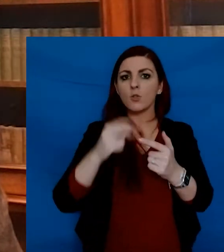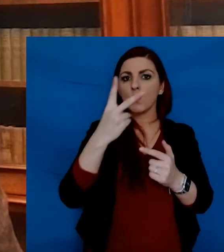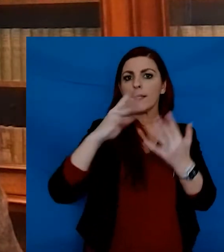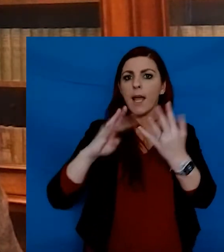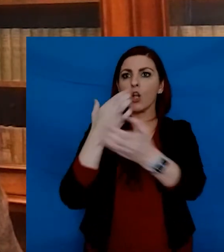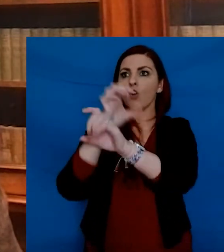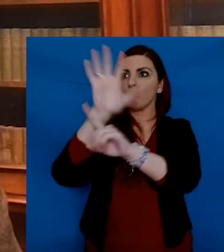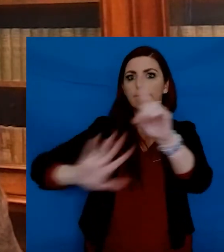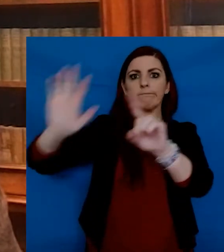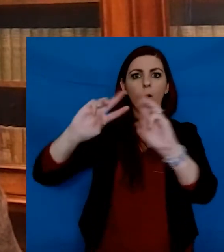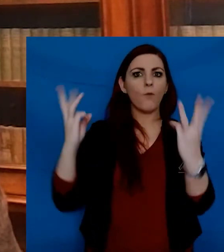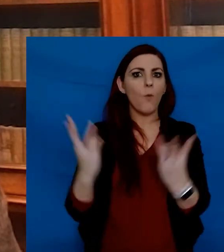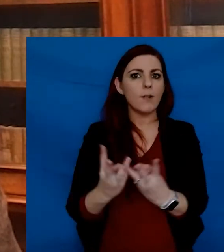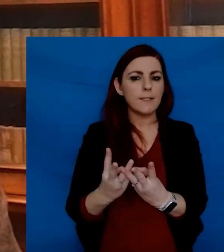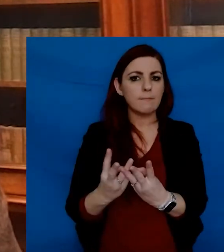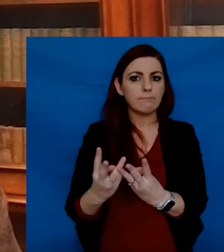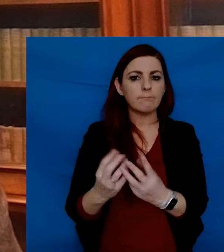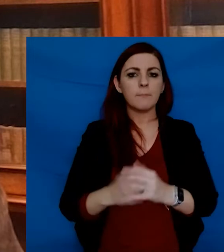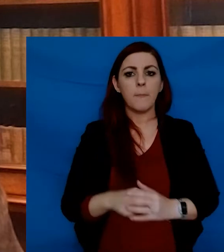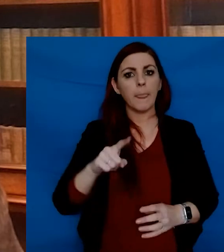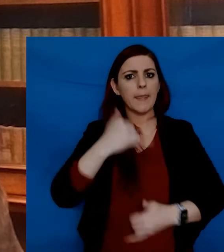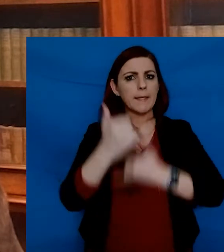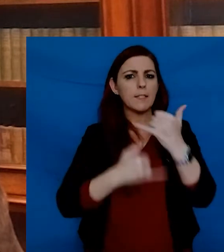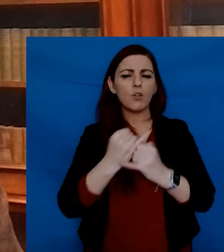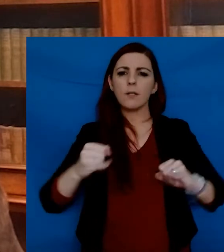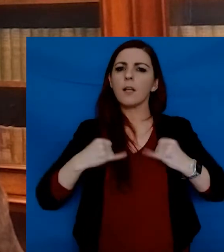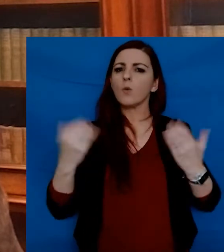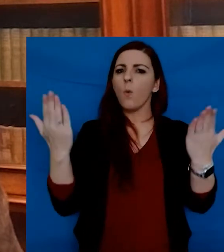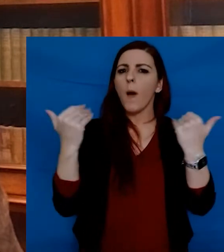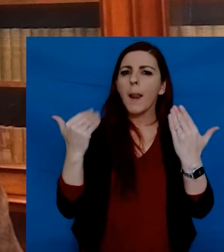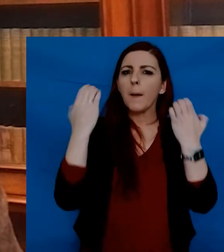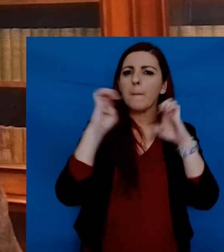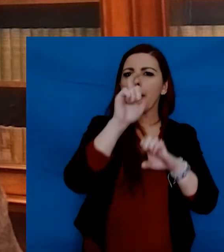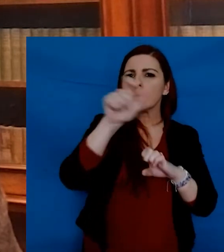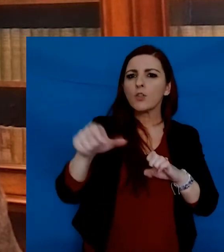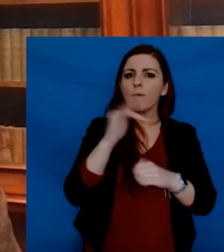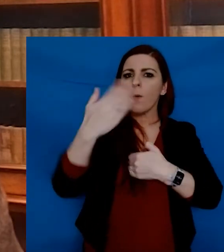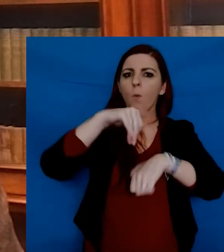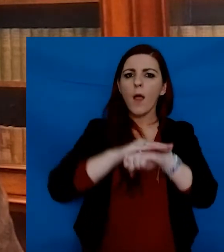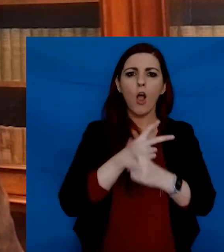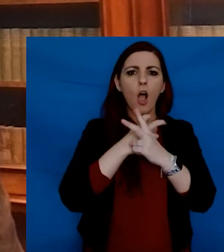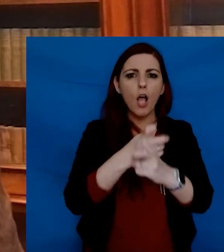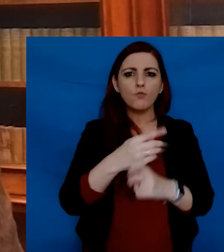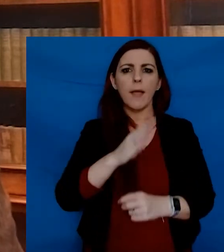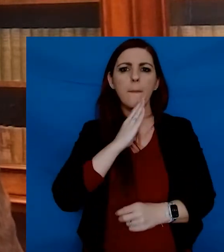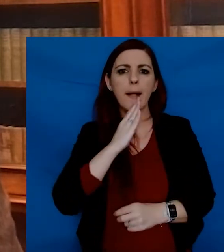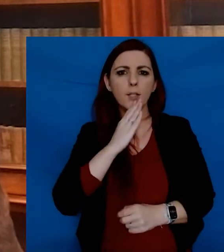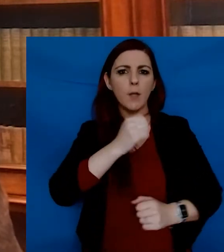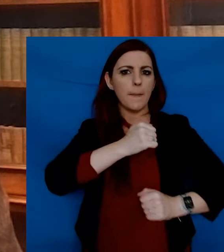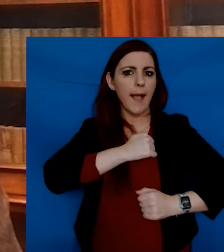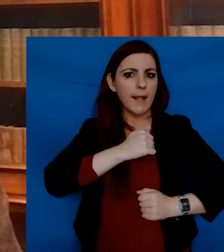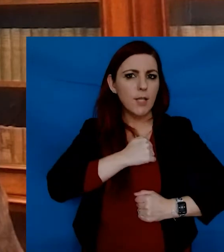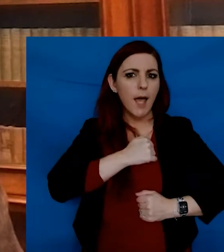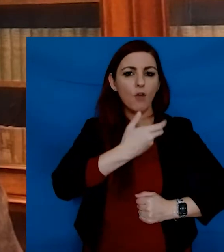from 29 countries around the world. This year, we're delighted to welcome Exhibitioners from Austria, Belgium,